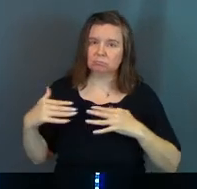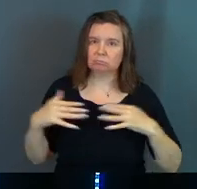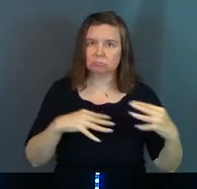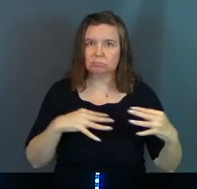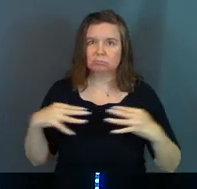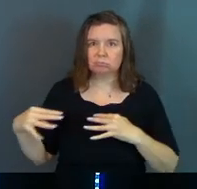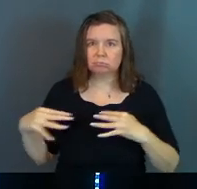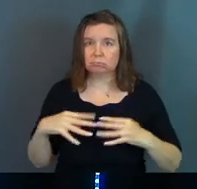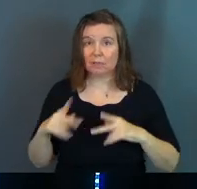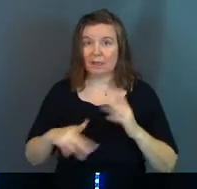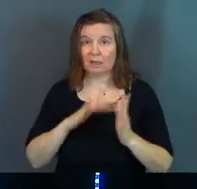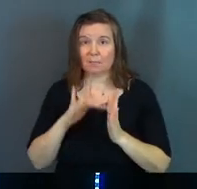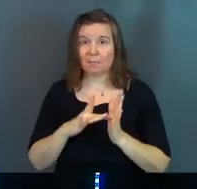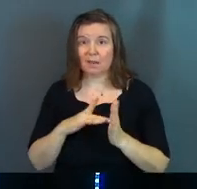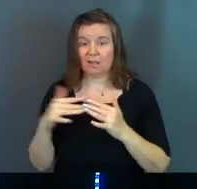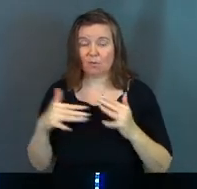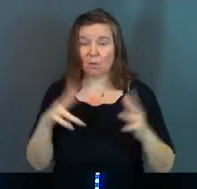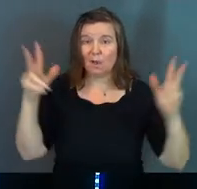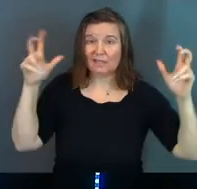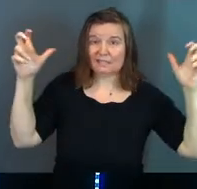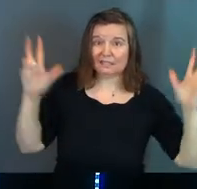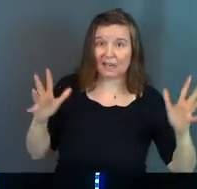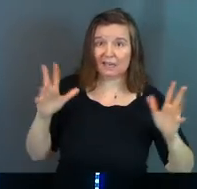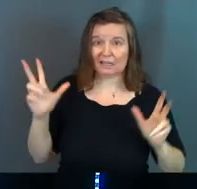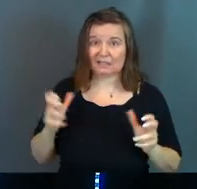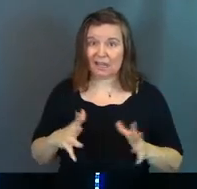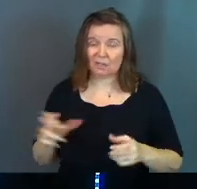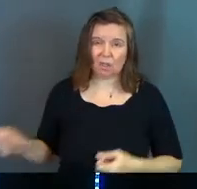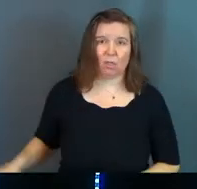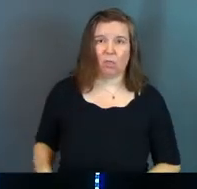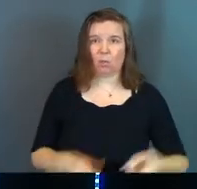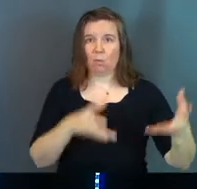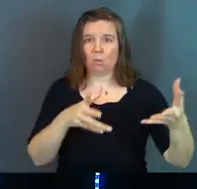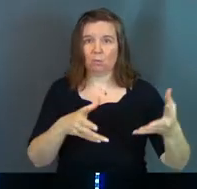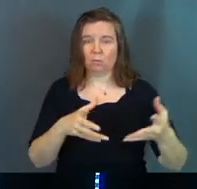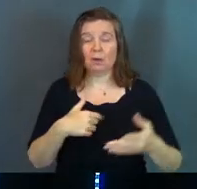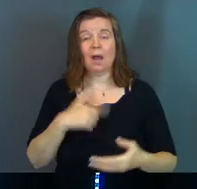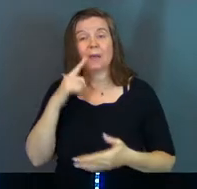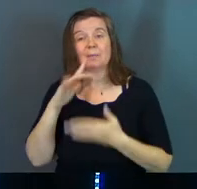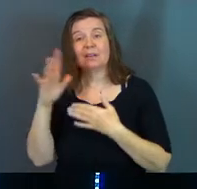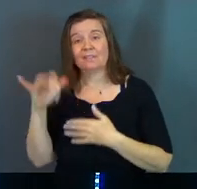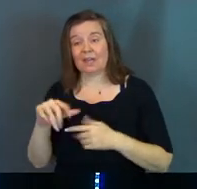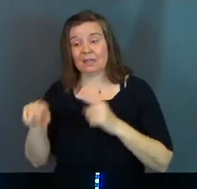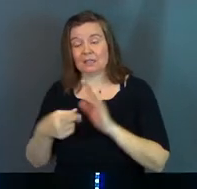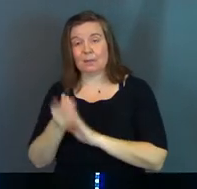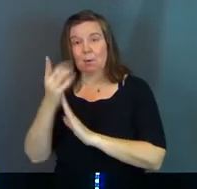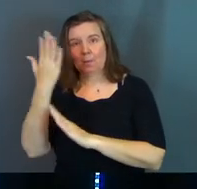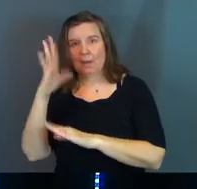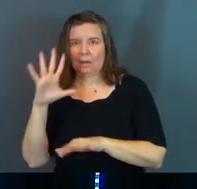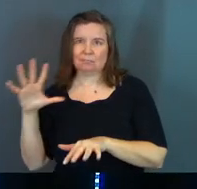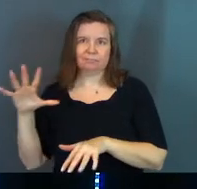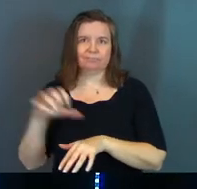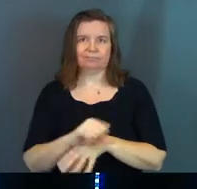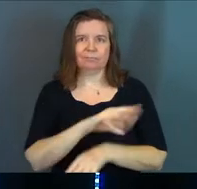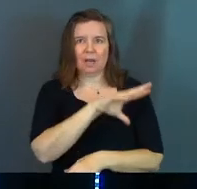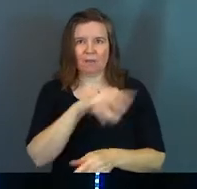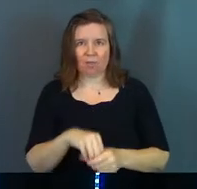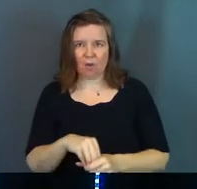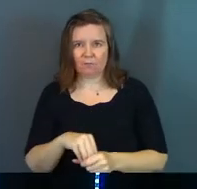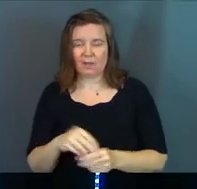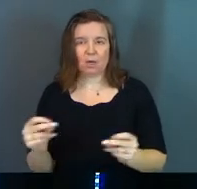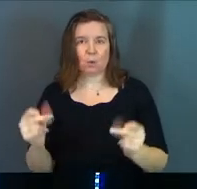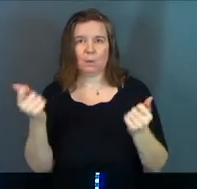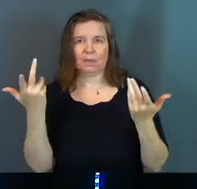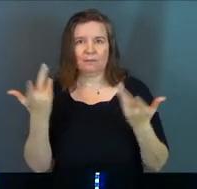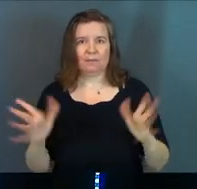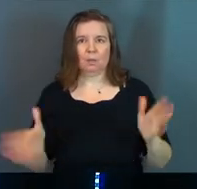where in the midst of the war, Satan and his angels, they're all thrown down. I believe that is the moment that God got involved and it was